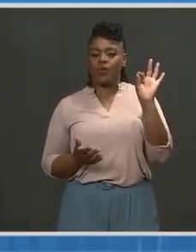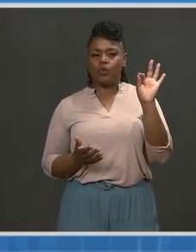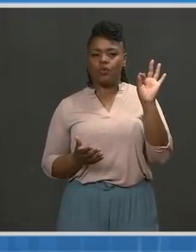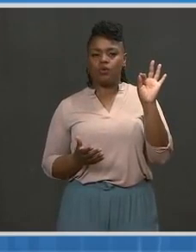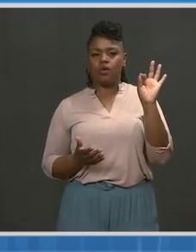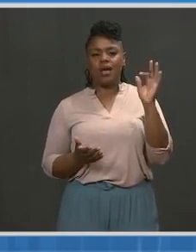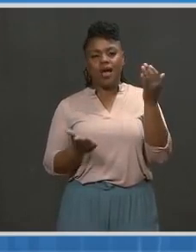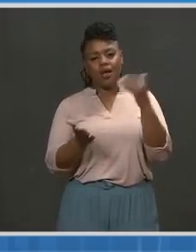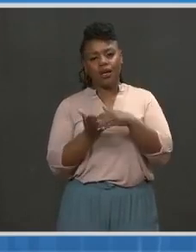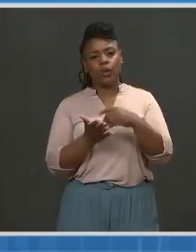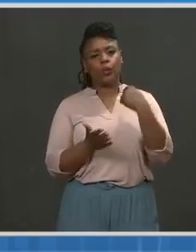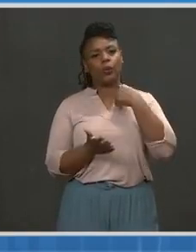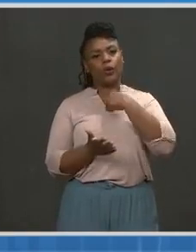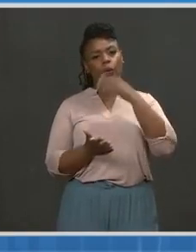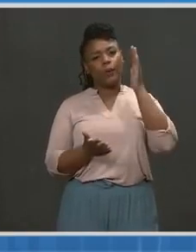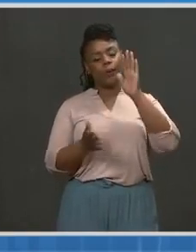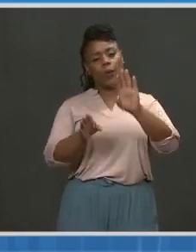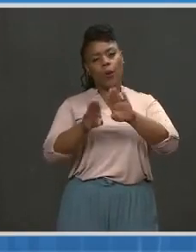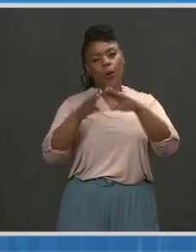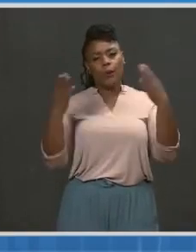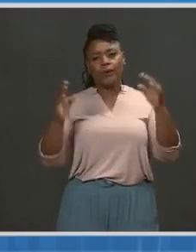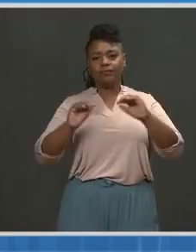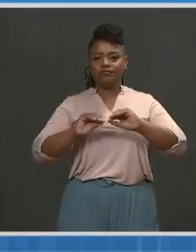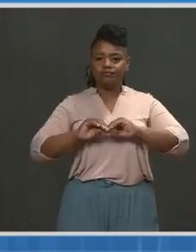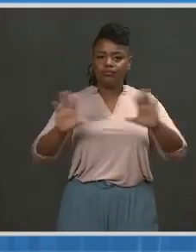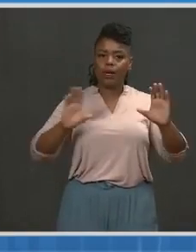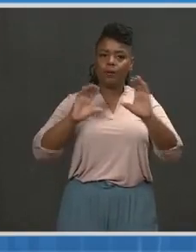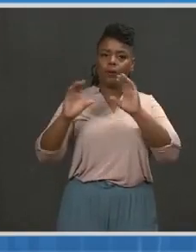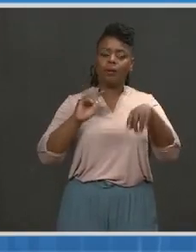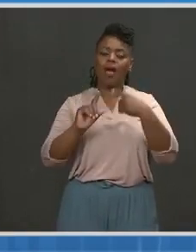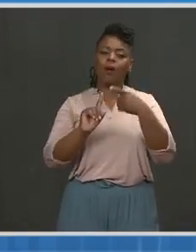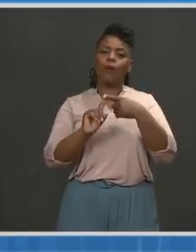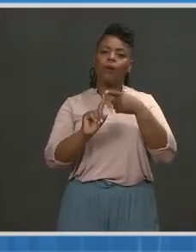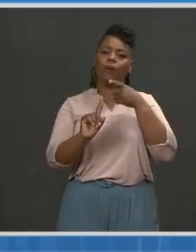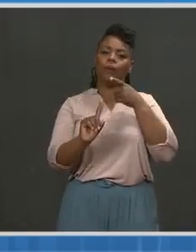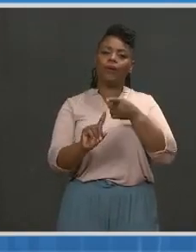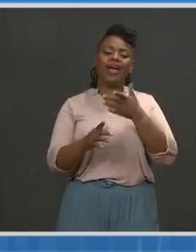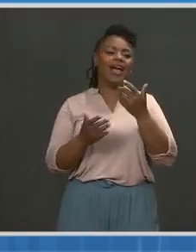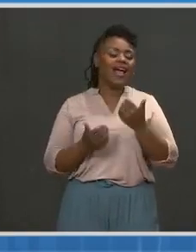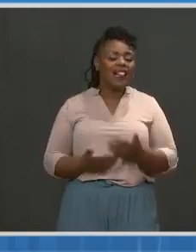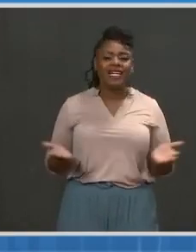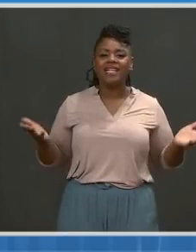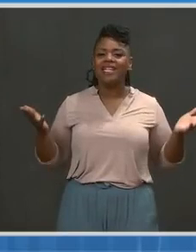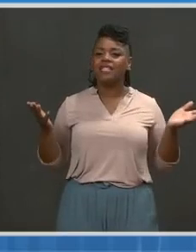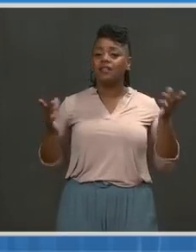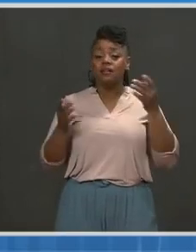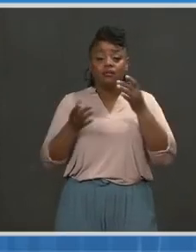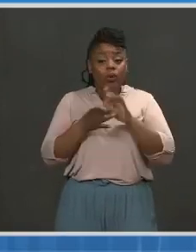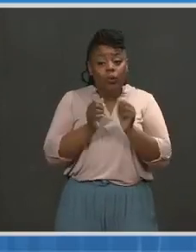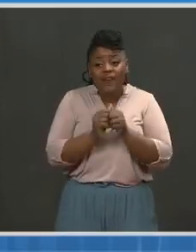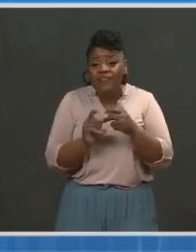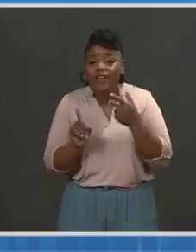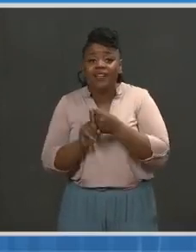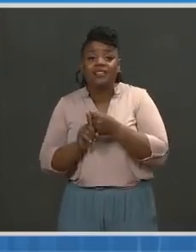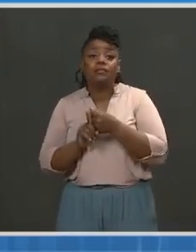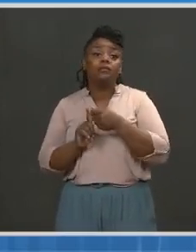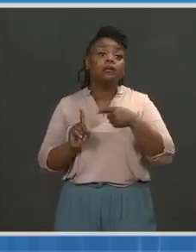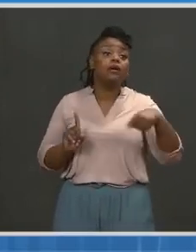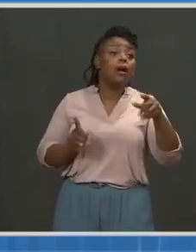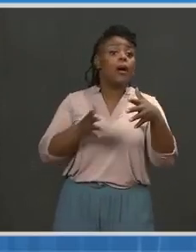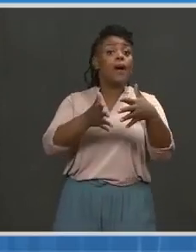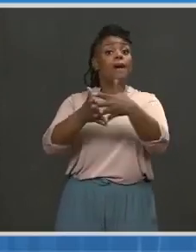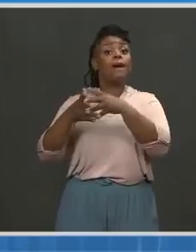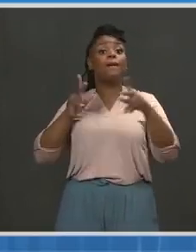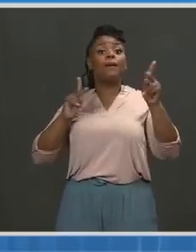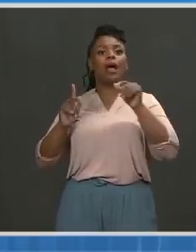at the end of the day, everything is going to be open and transparent. And hopefully that will dispel any hesitancy that was associated with